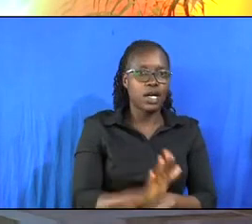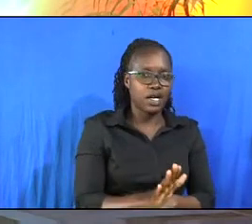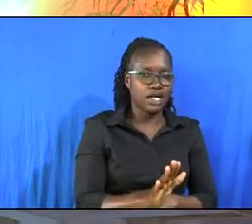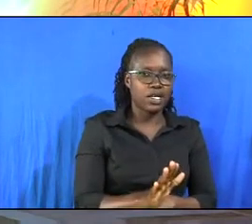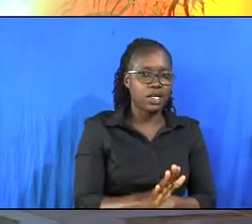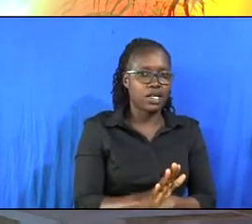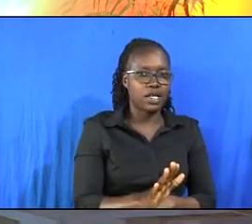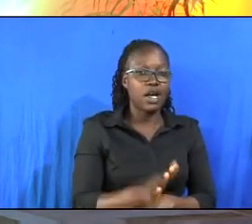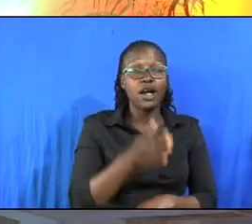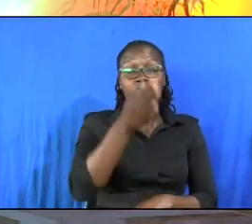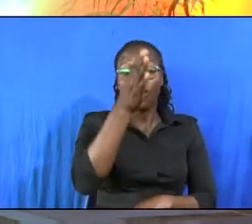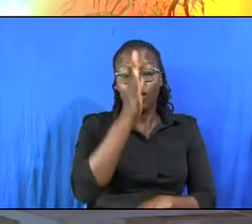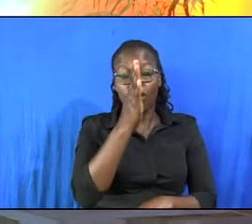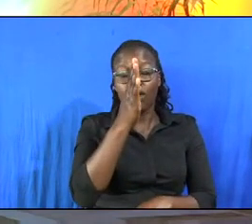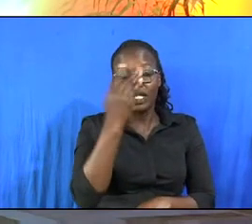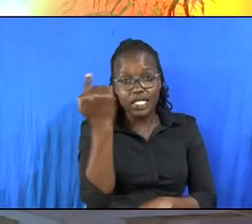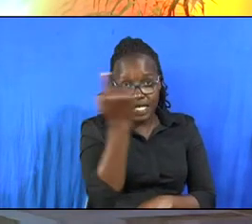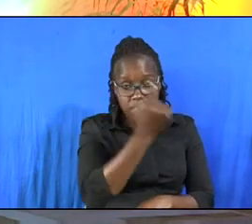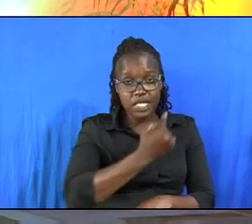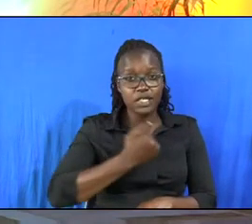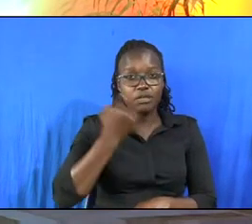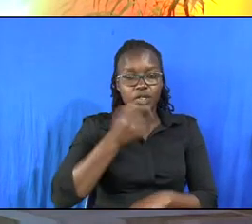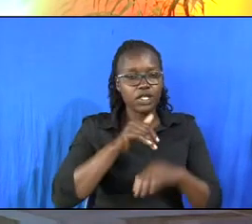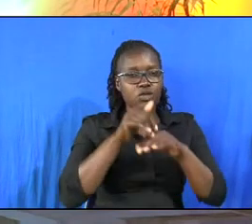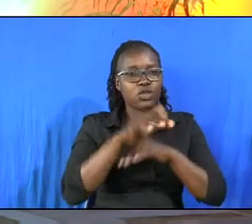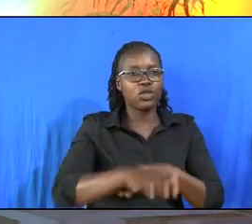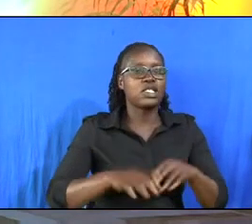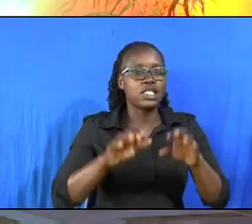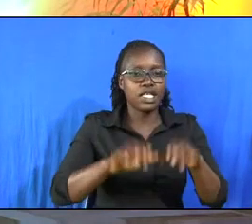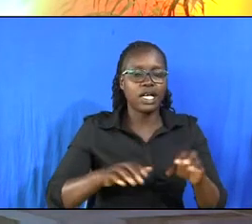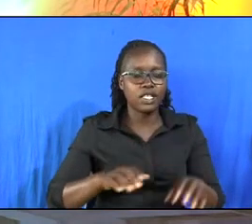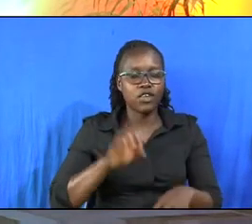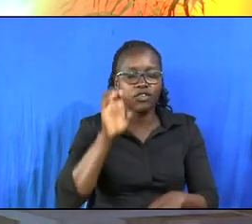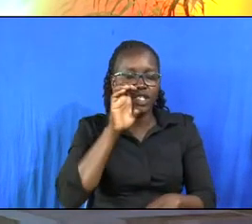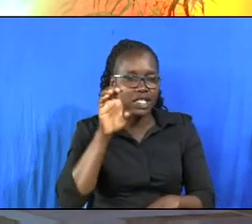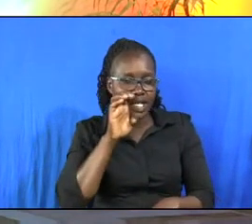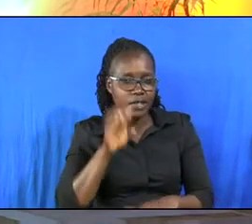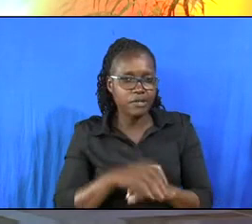god's image that was lost in the garden of eden